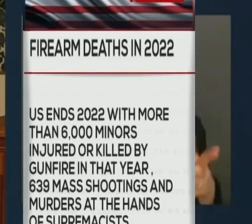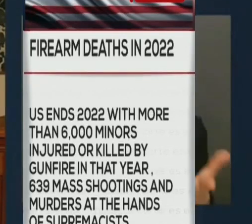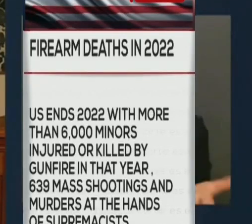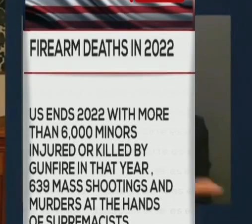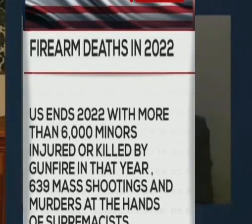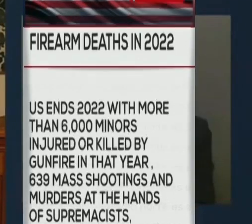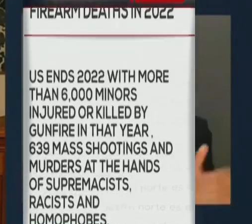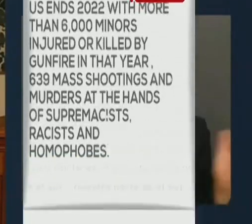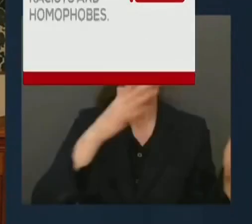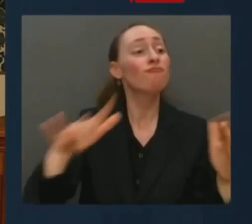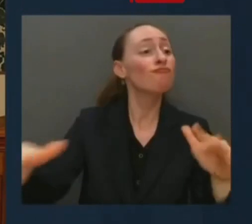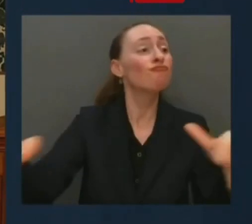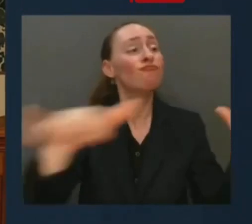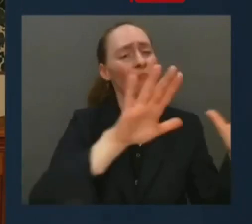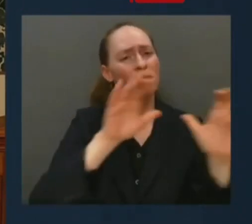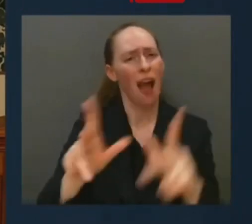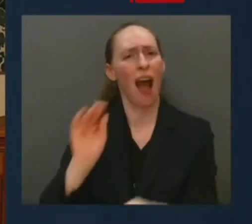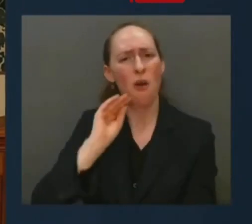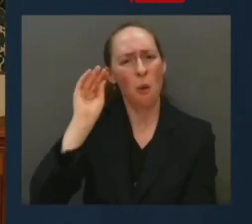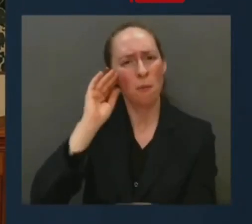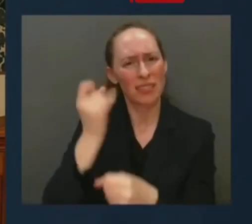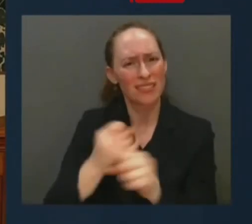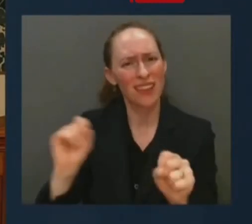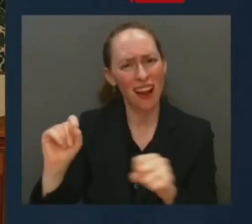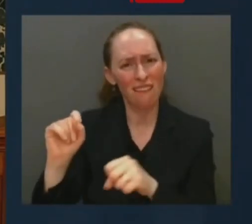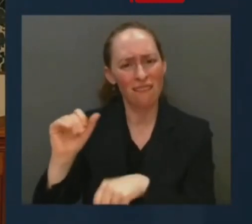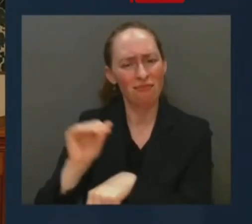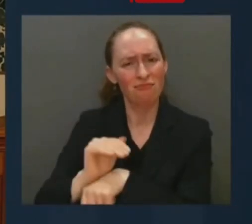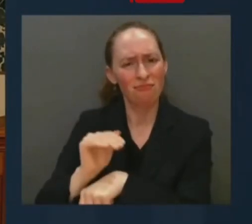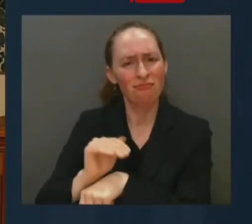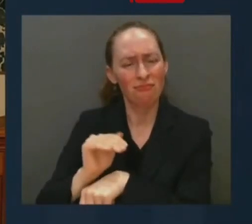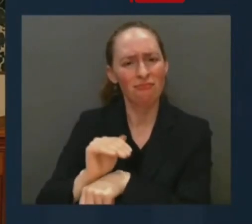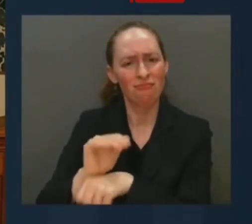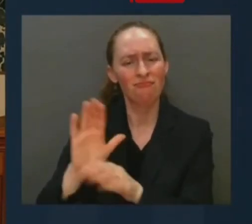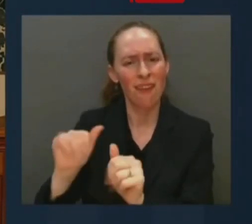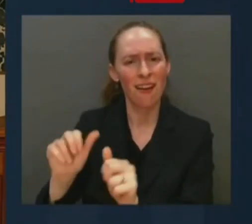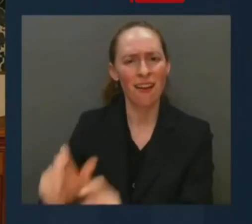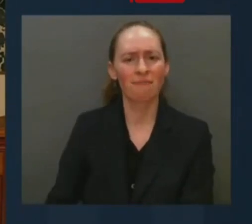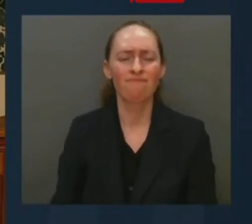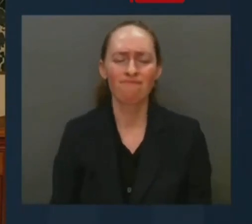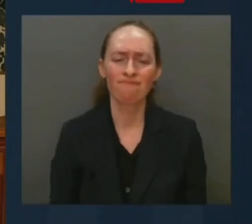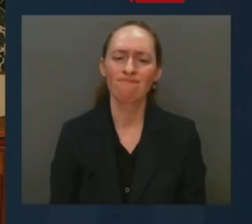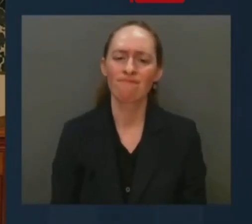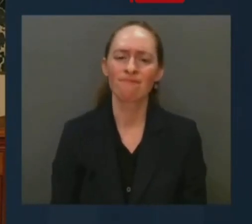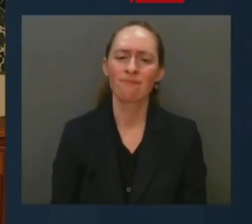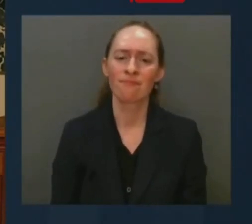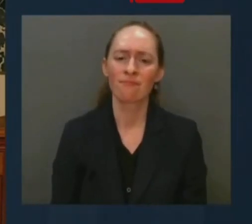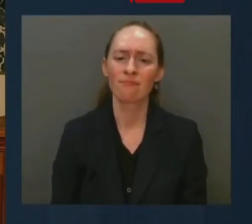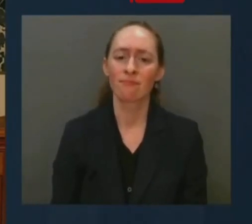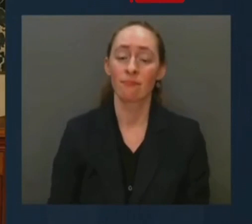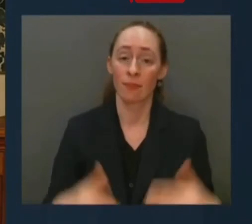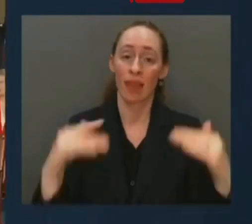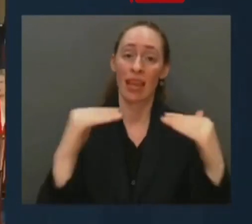Equal protection under the law is a covenant we have with each other in America.